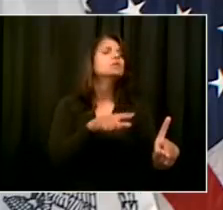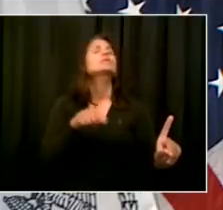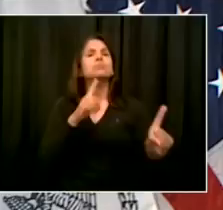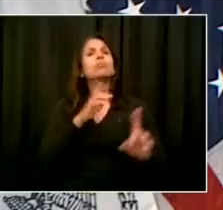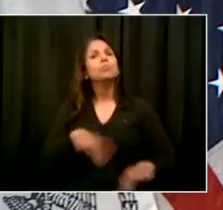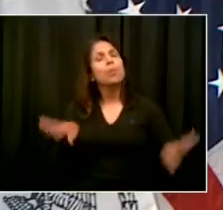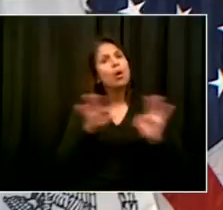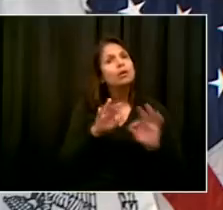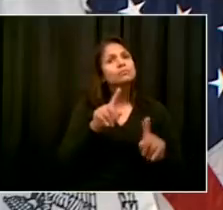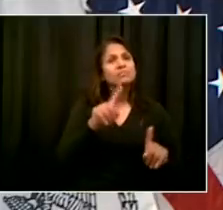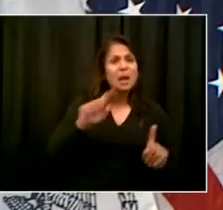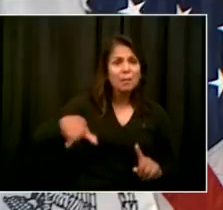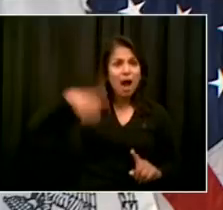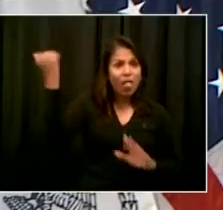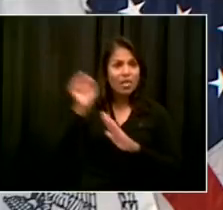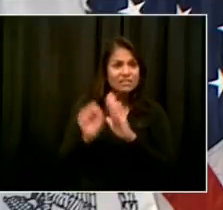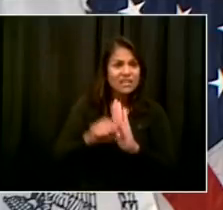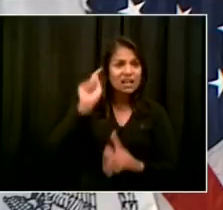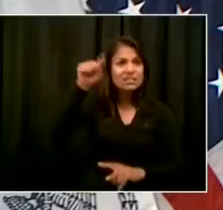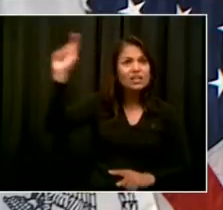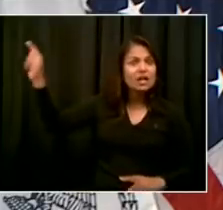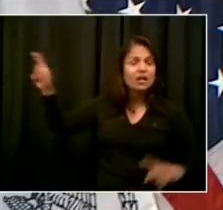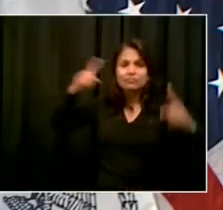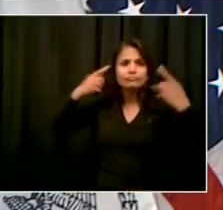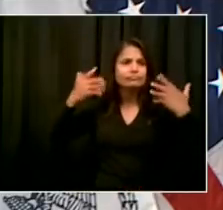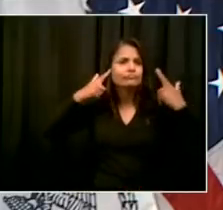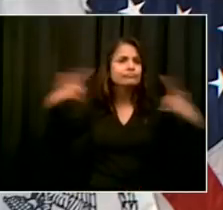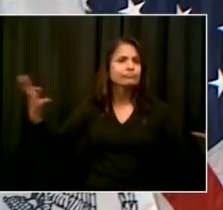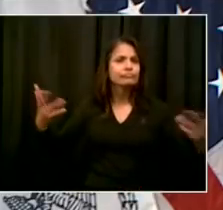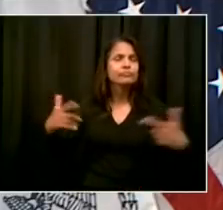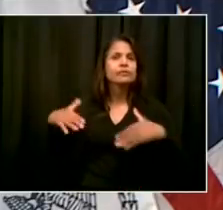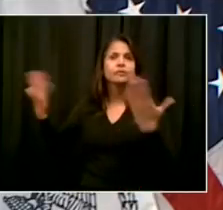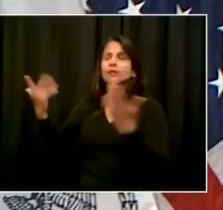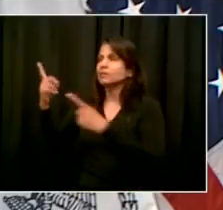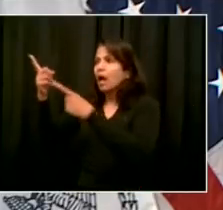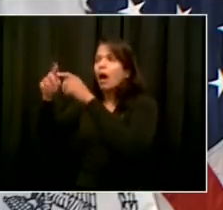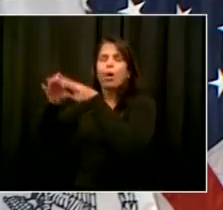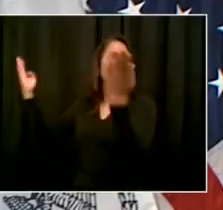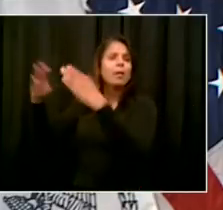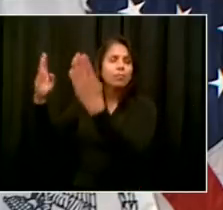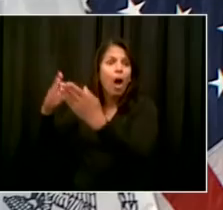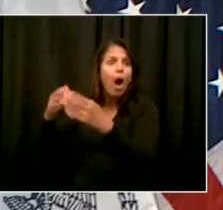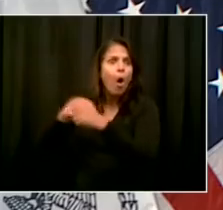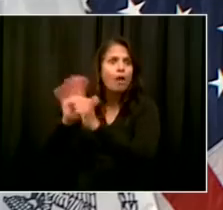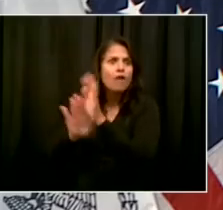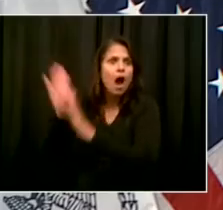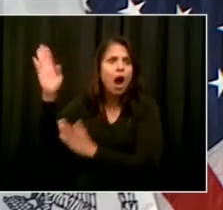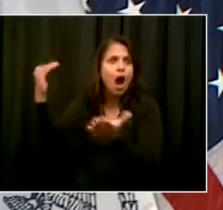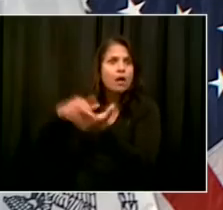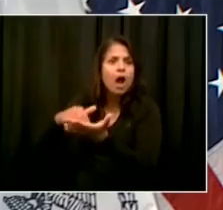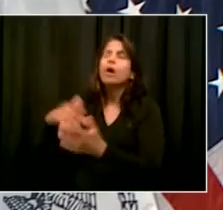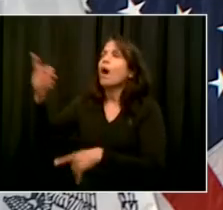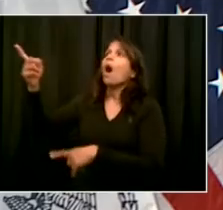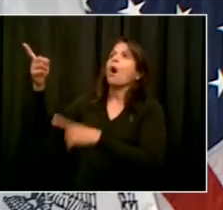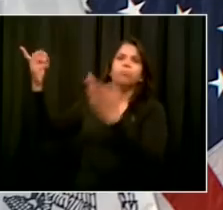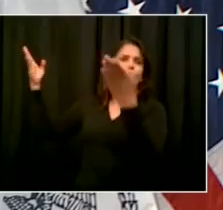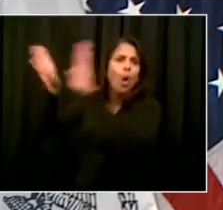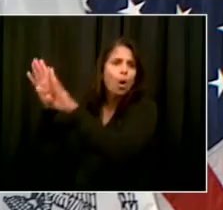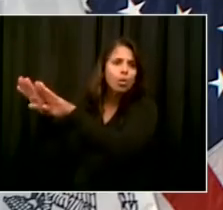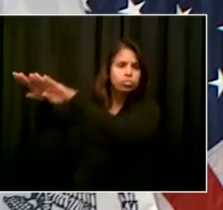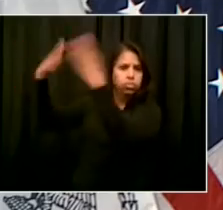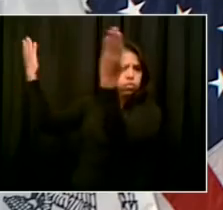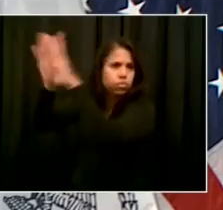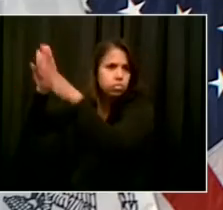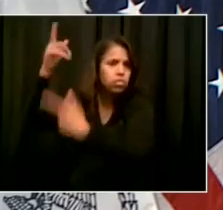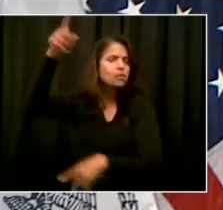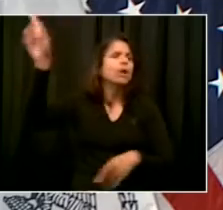I think it's smart to do it carefully, slowly, step by step, make sure it's working. Look, my hope is that we can keep